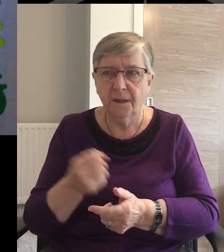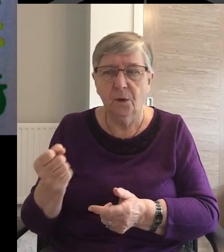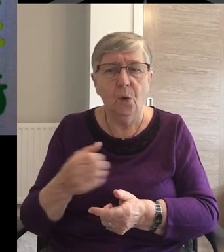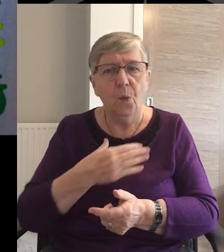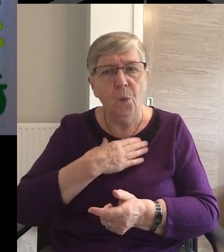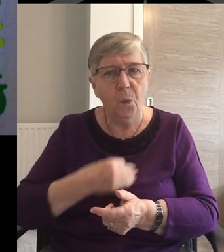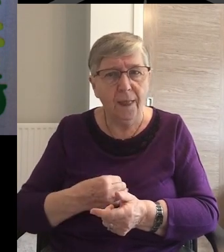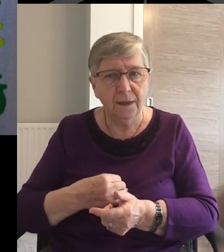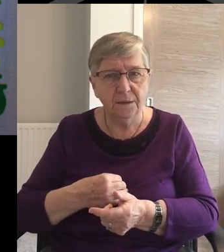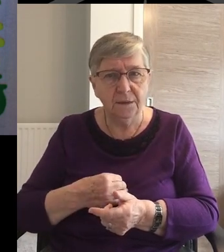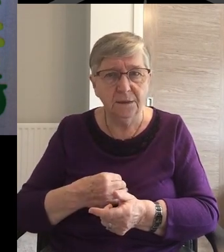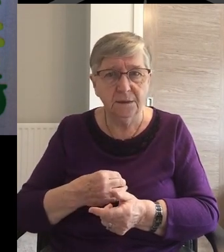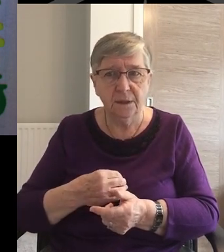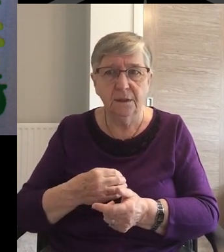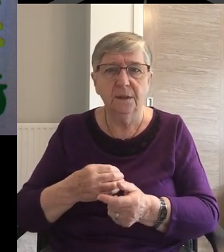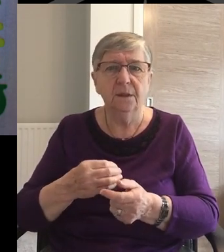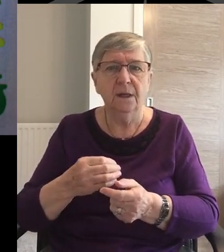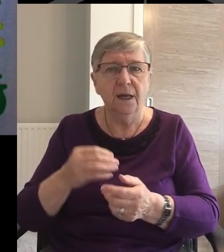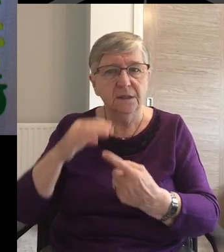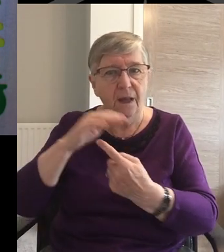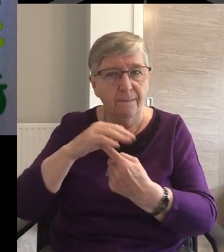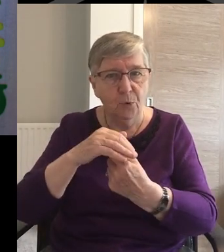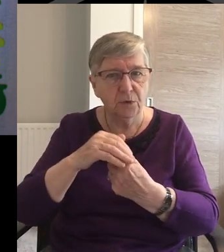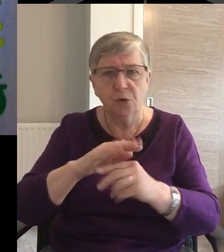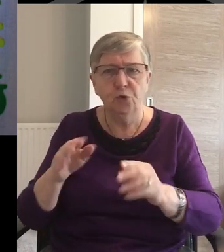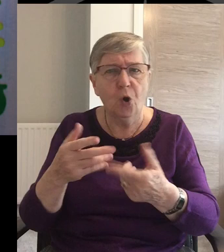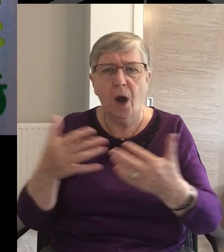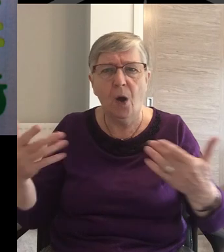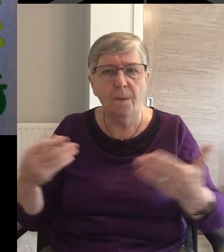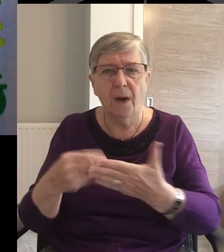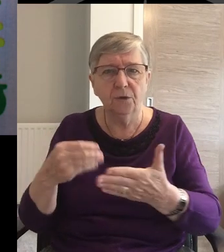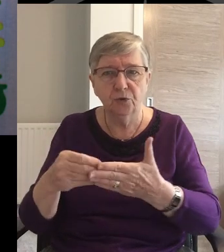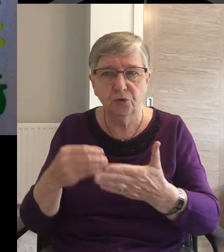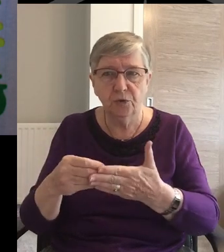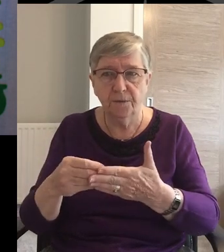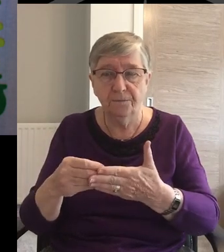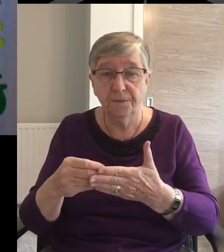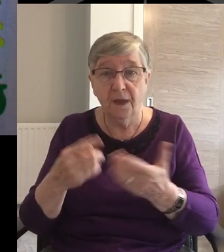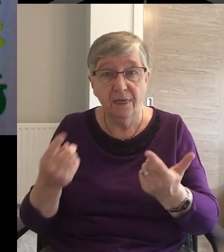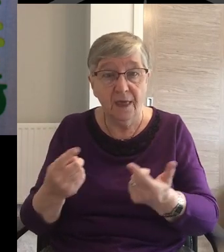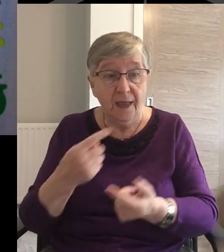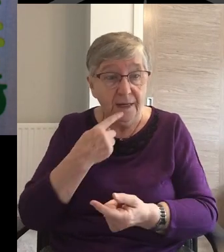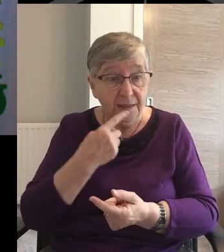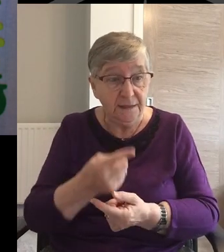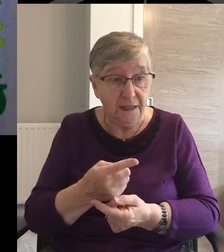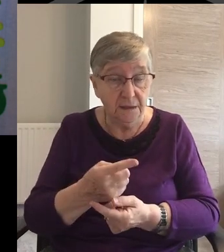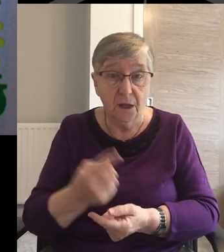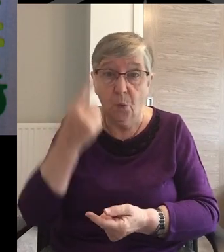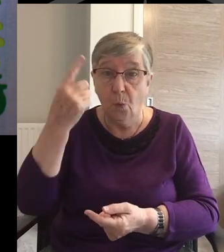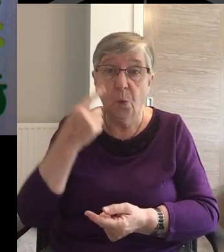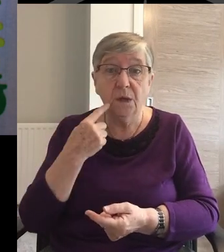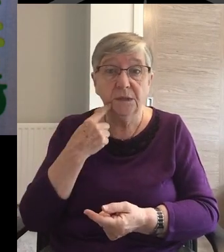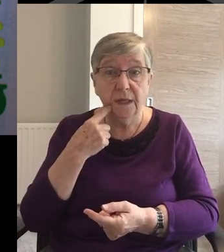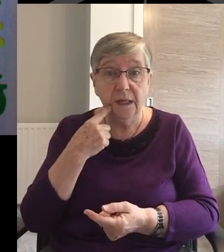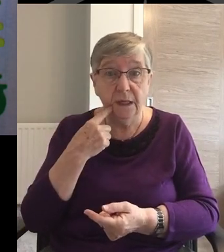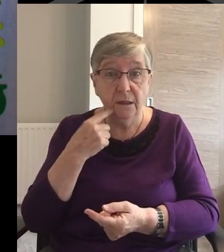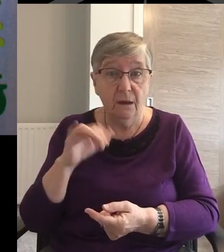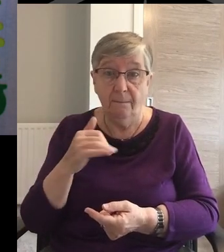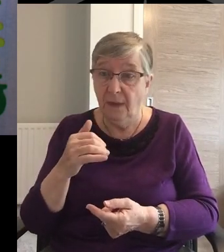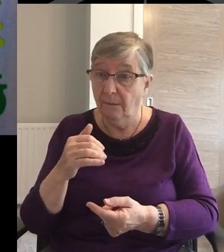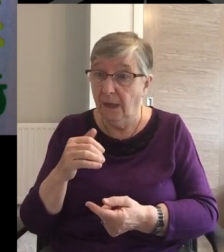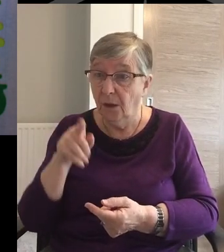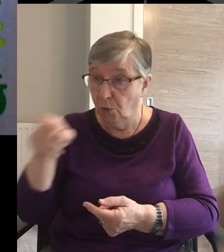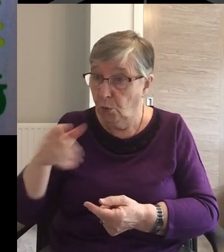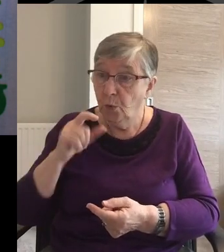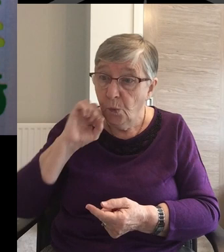Not the amount Then he finishes by pointing out That one day The boot might be on the other